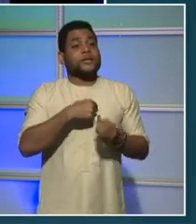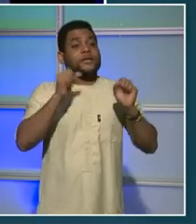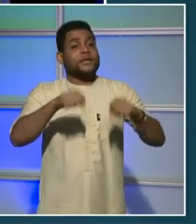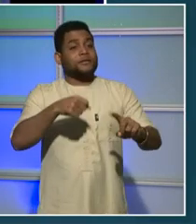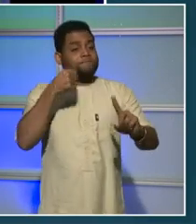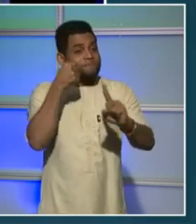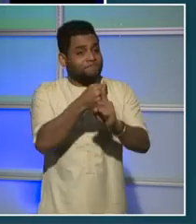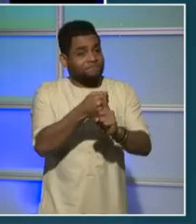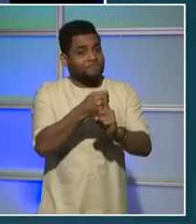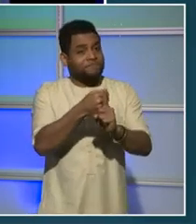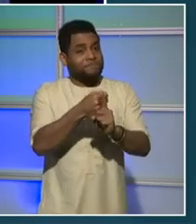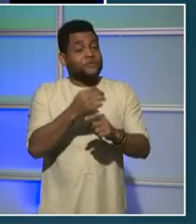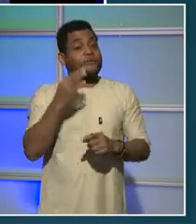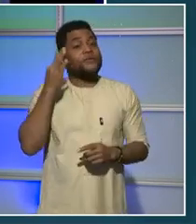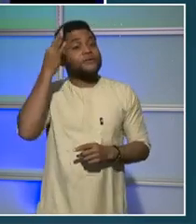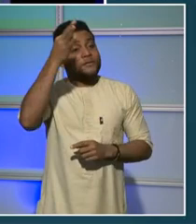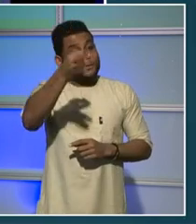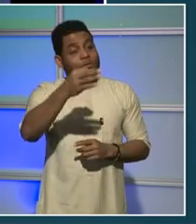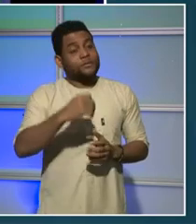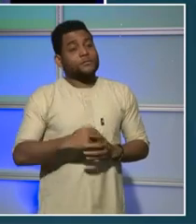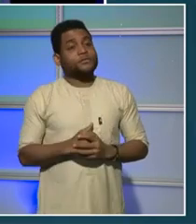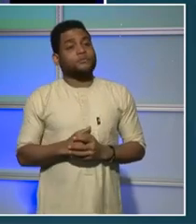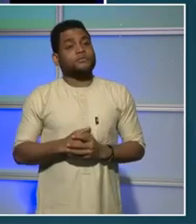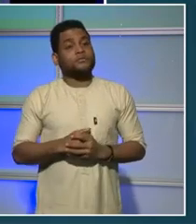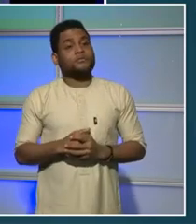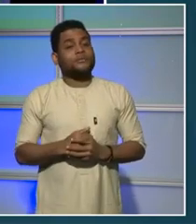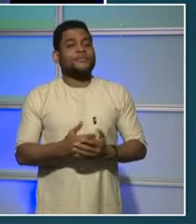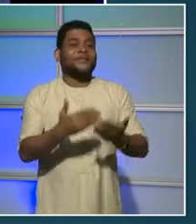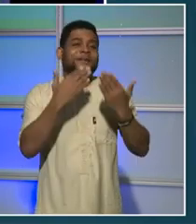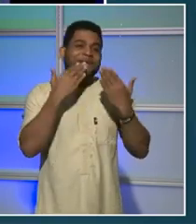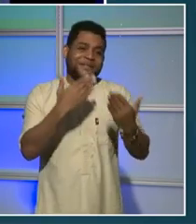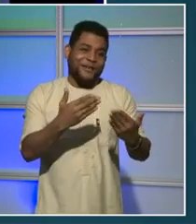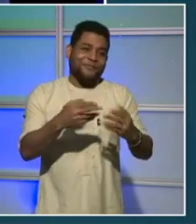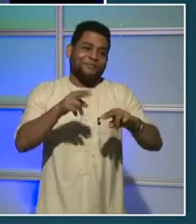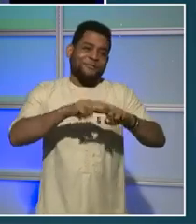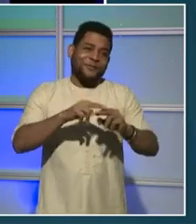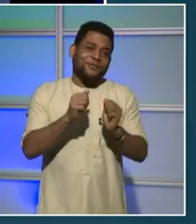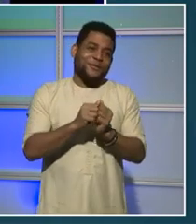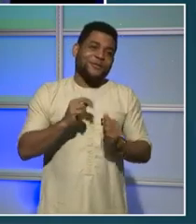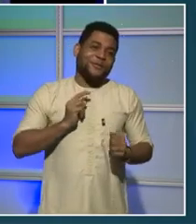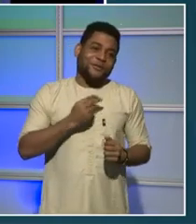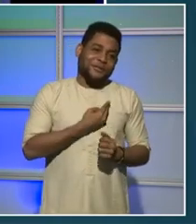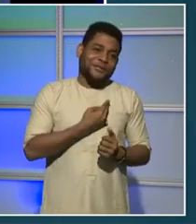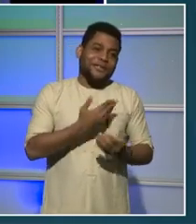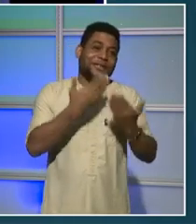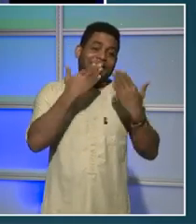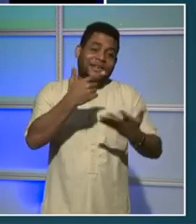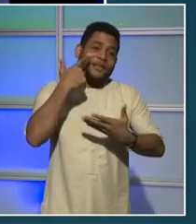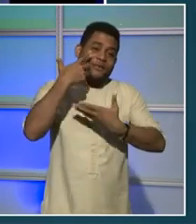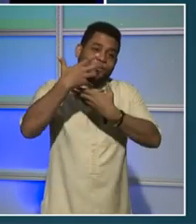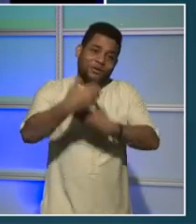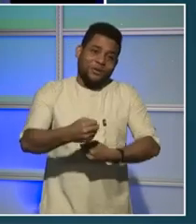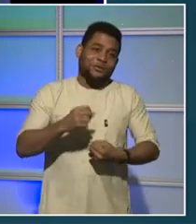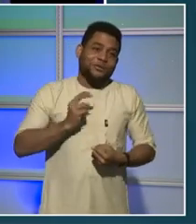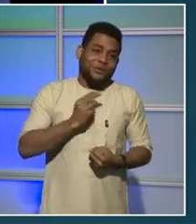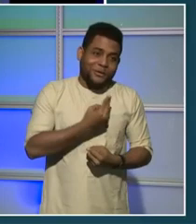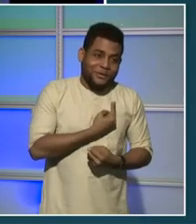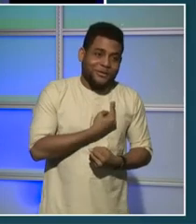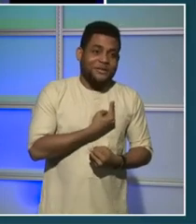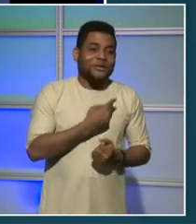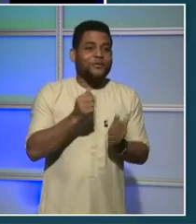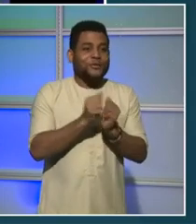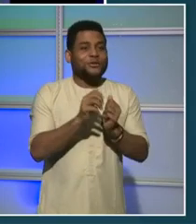our future. So thank you very much for sticking with us. Thank you for trusting us with your families,